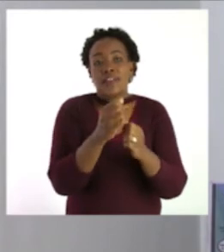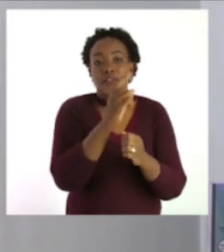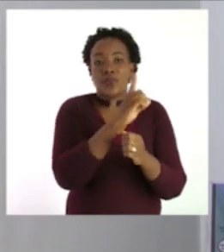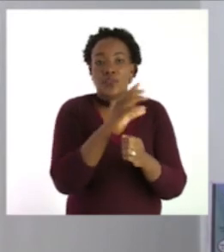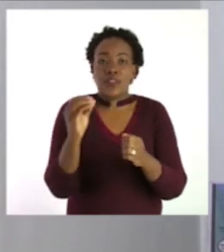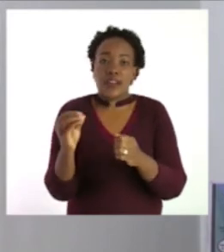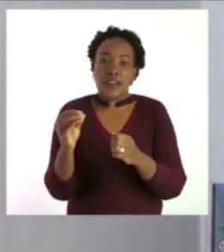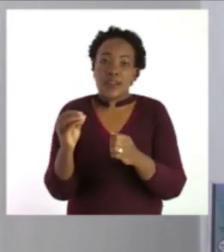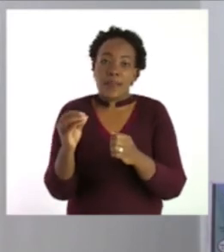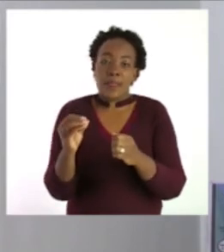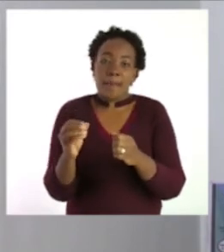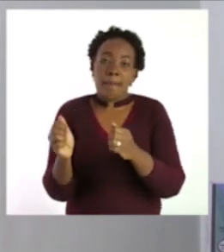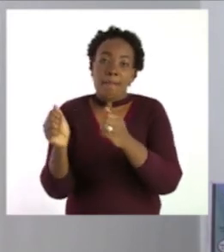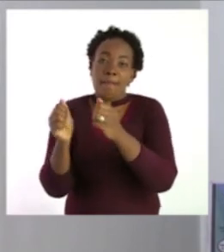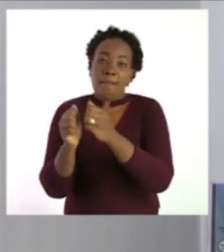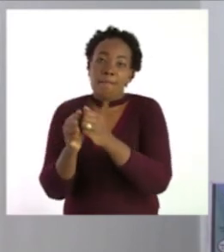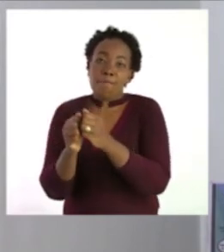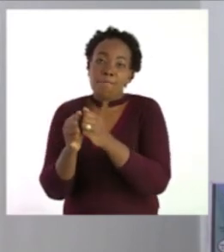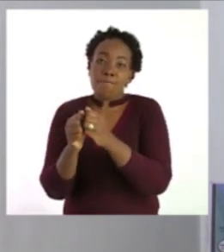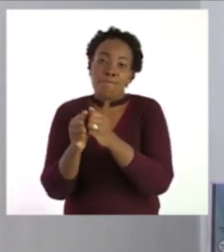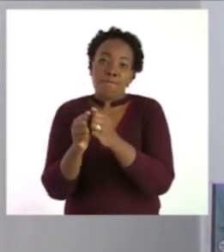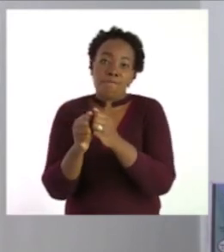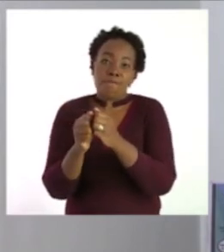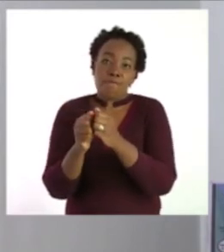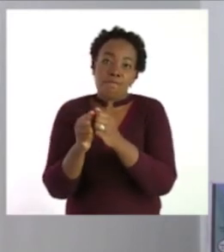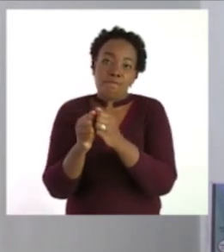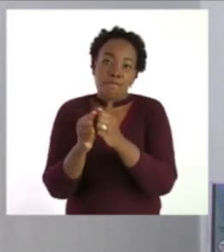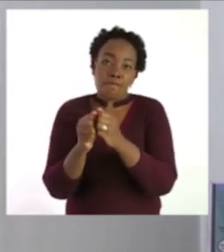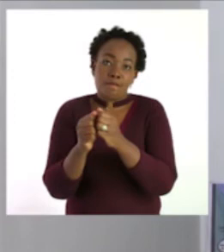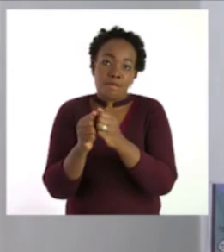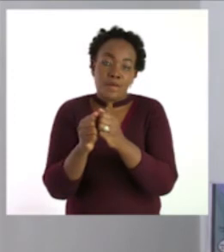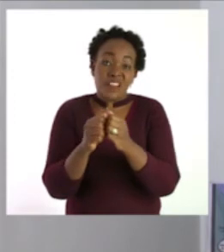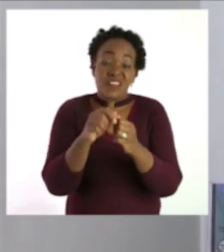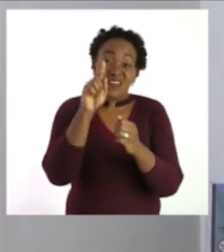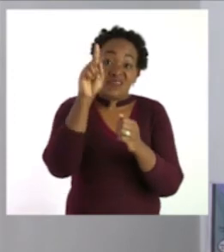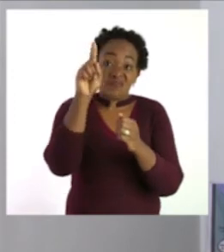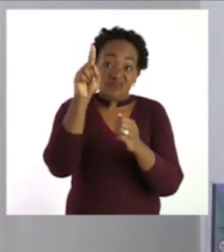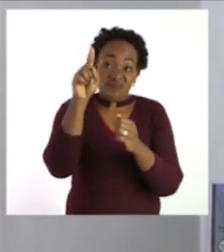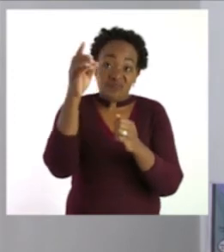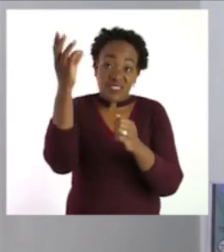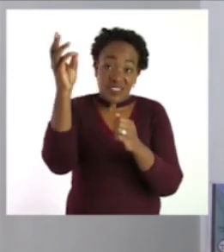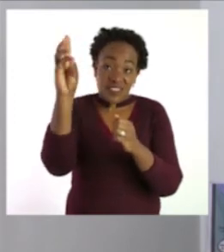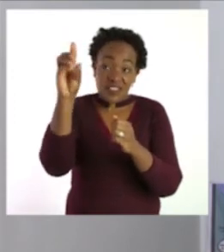10 we now bring down this 6.